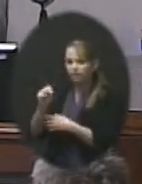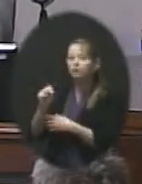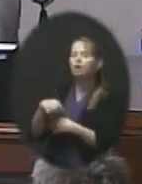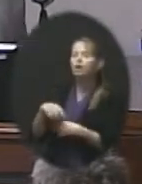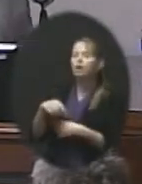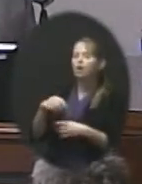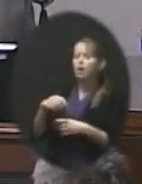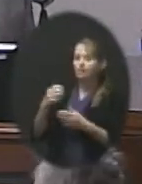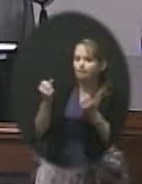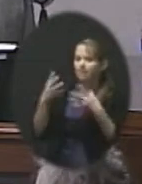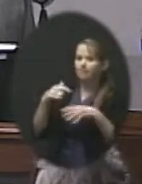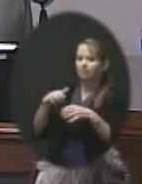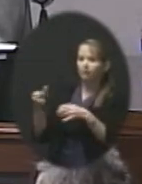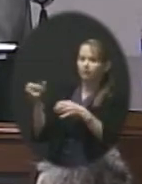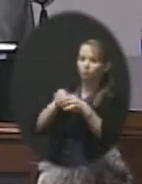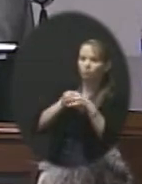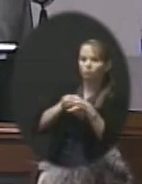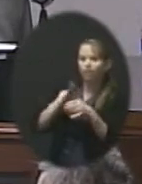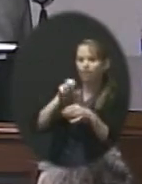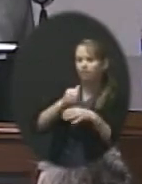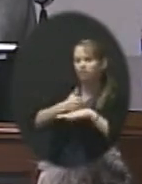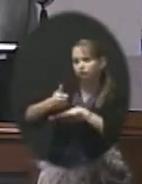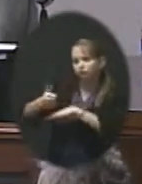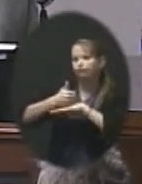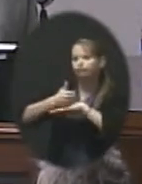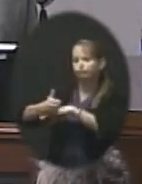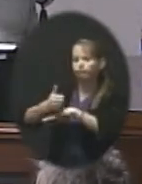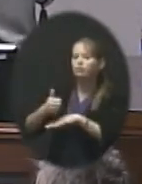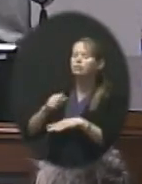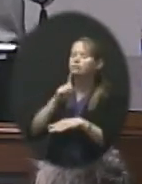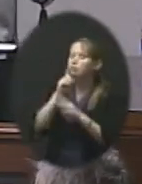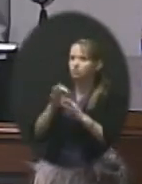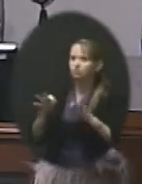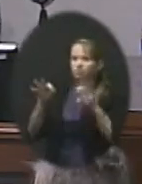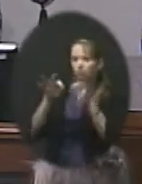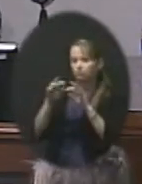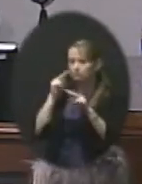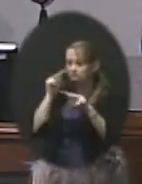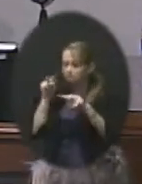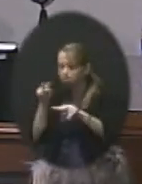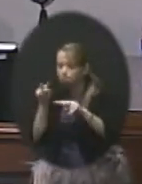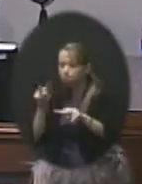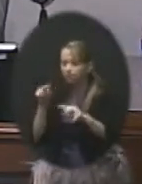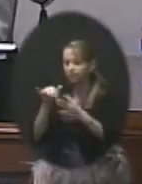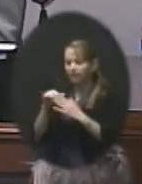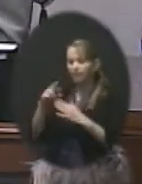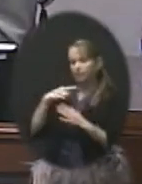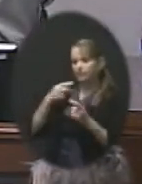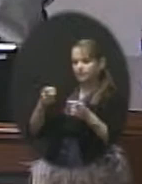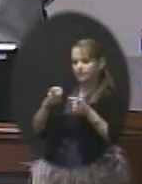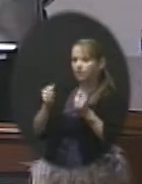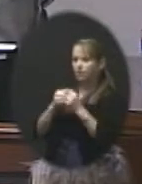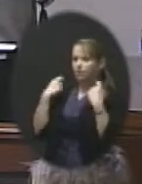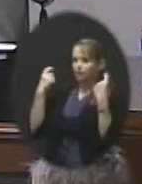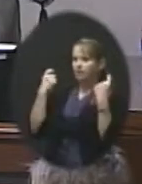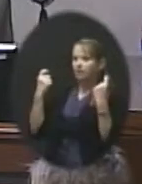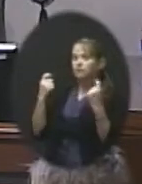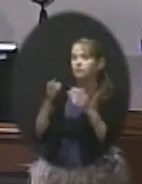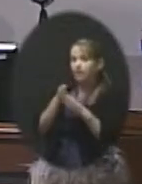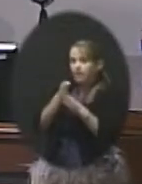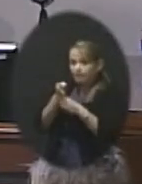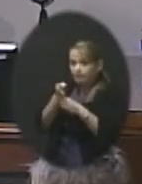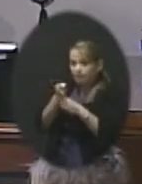often and it's very, very important that we have a keen eye on risk management and athletics. The main thing I want to focus on is the